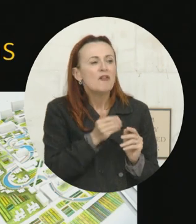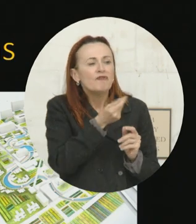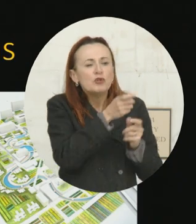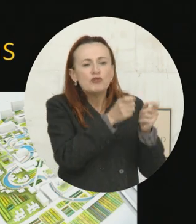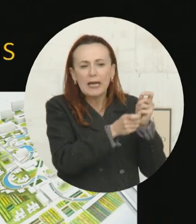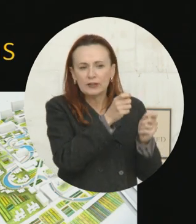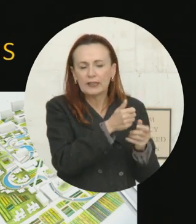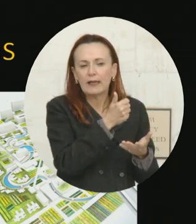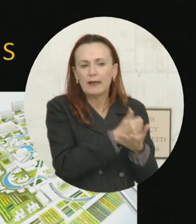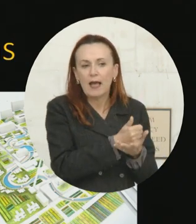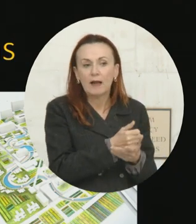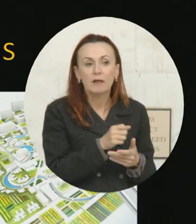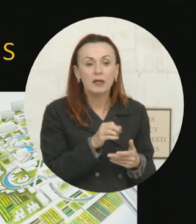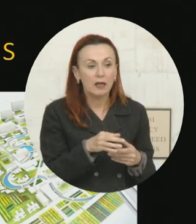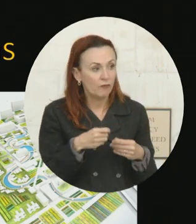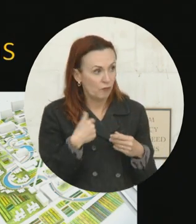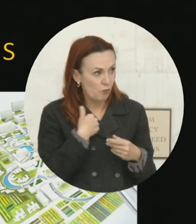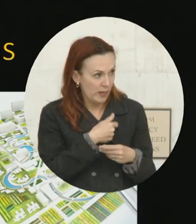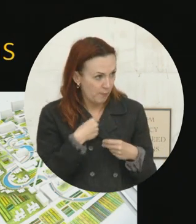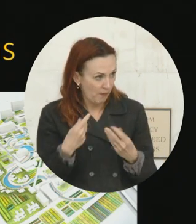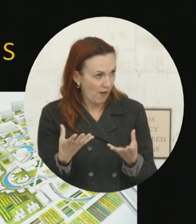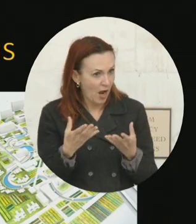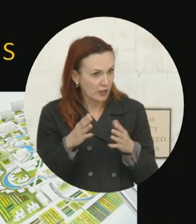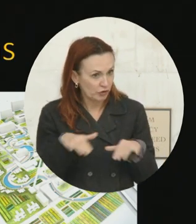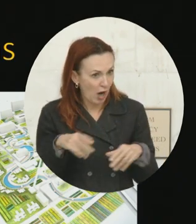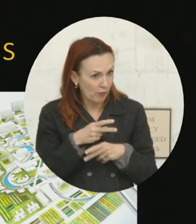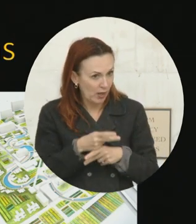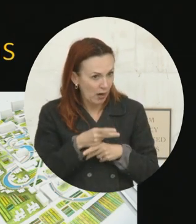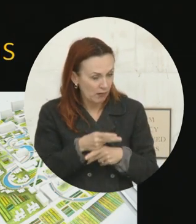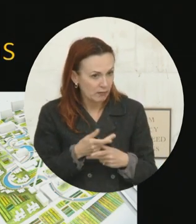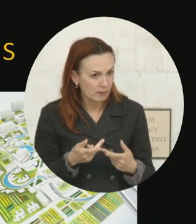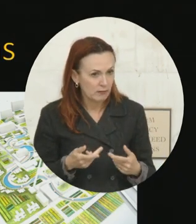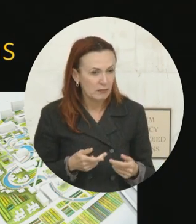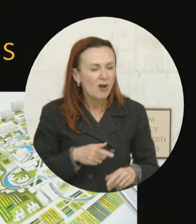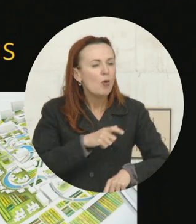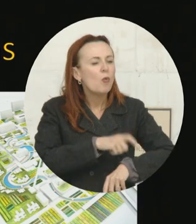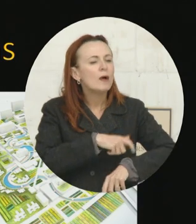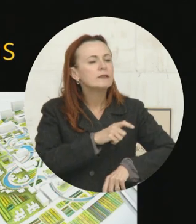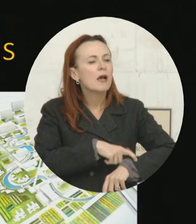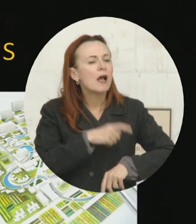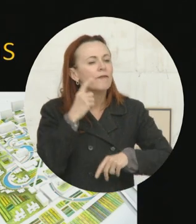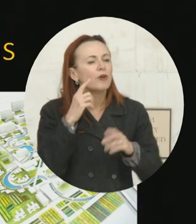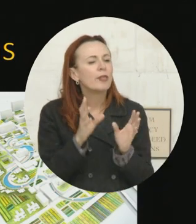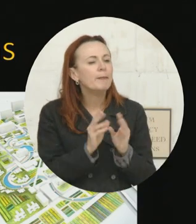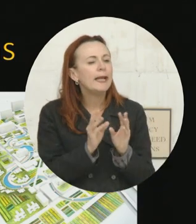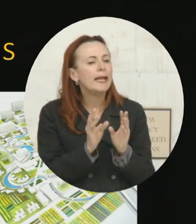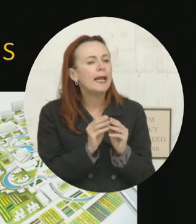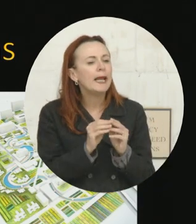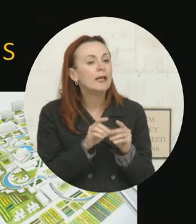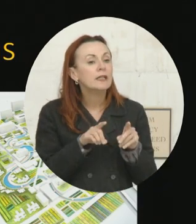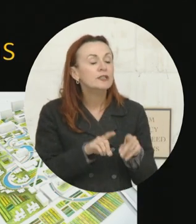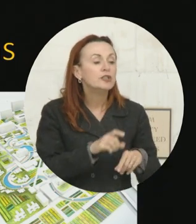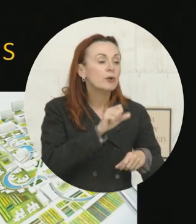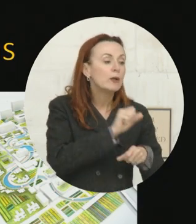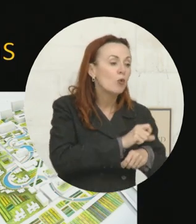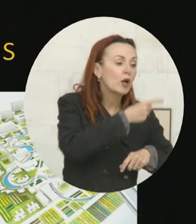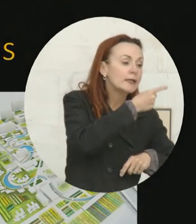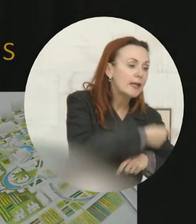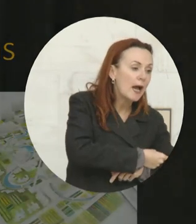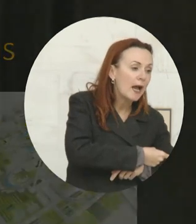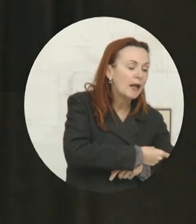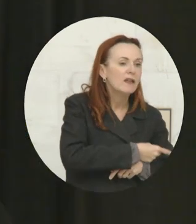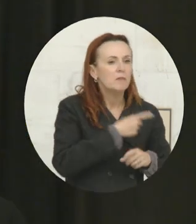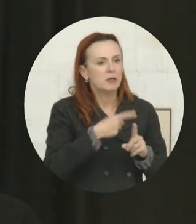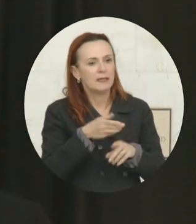For example, do we offer childcare? When are the meetings being offered? Are there multiple times that we could have it during the workday and afterwards? Do we have